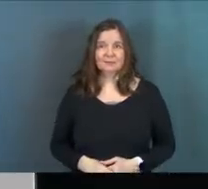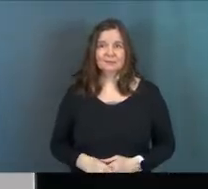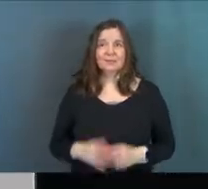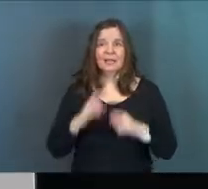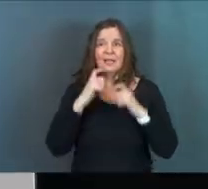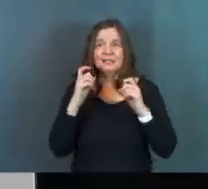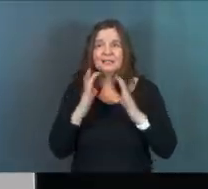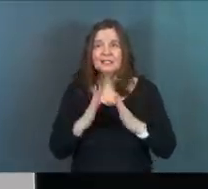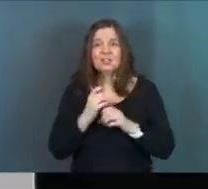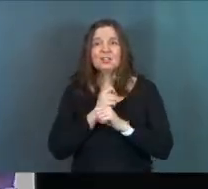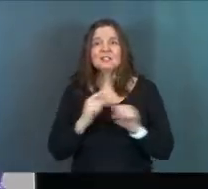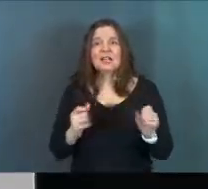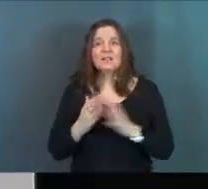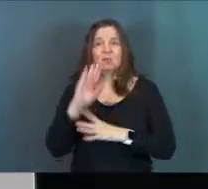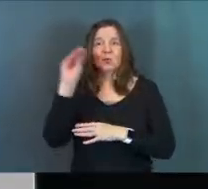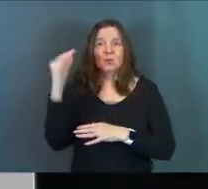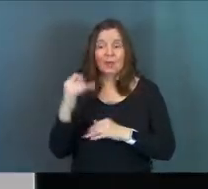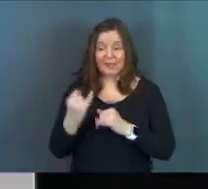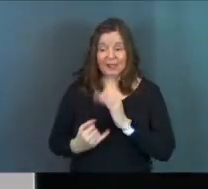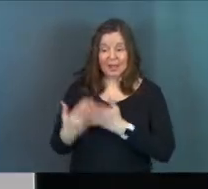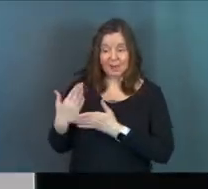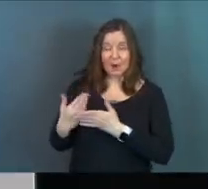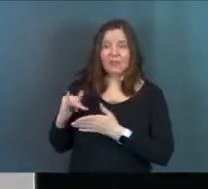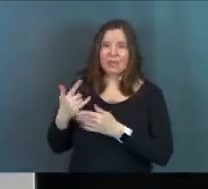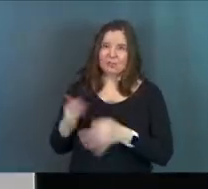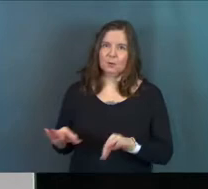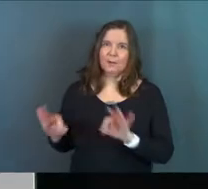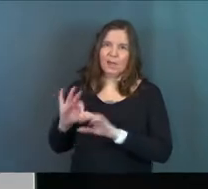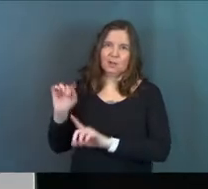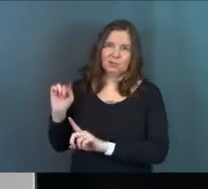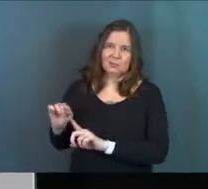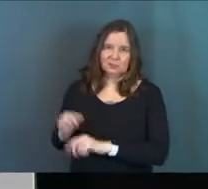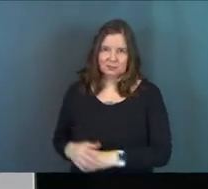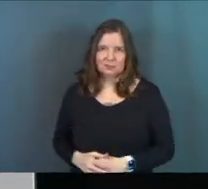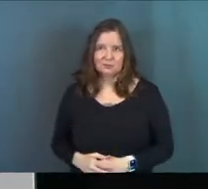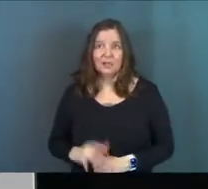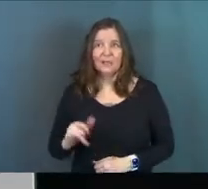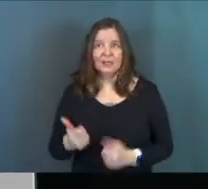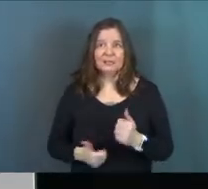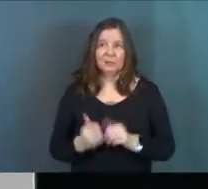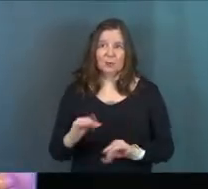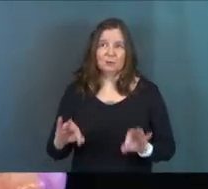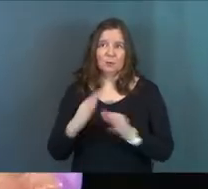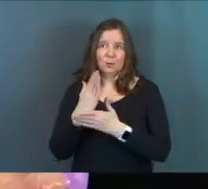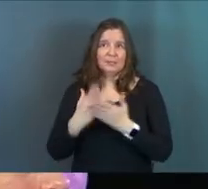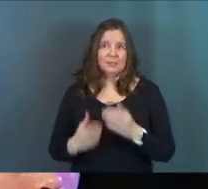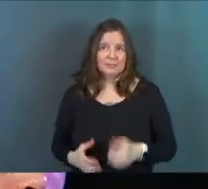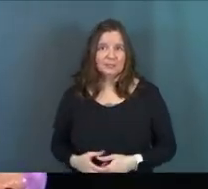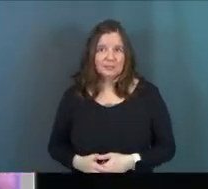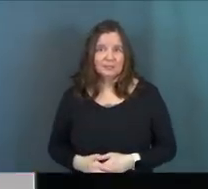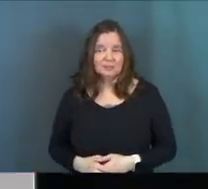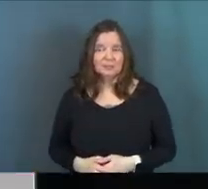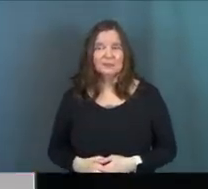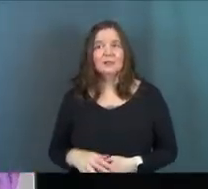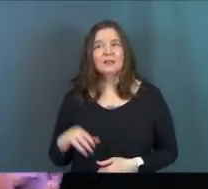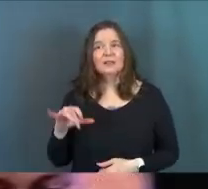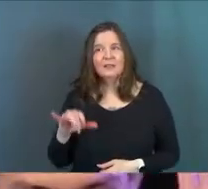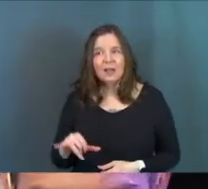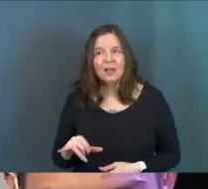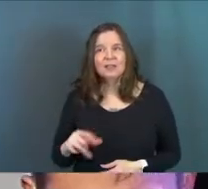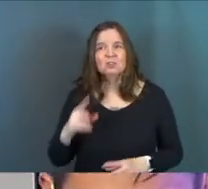A sinner saved by grace. And that last part, that's what matters. That's the most important piece. See,